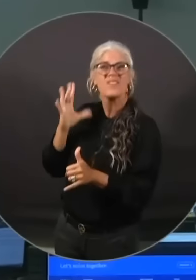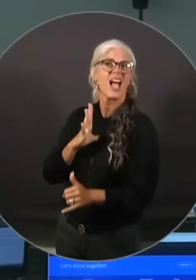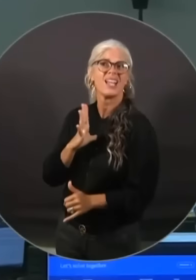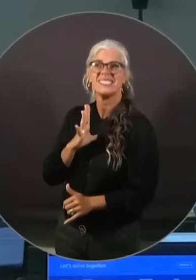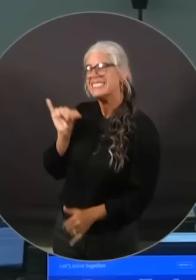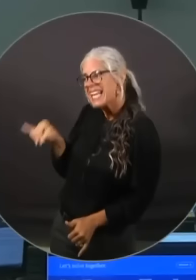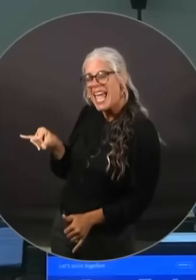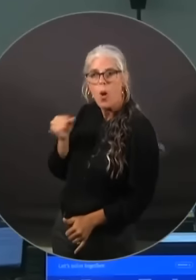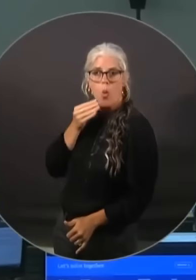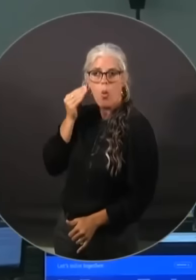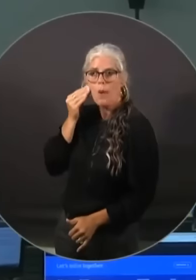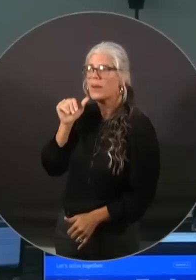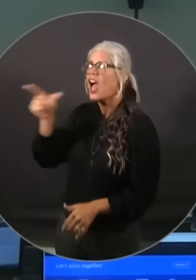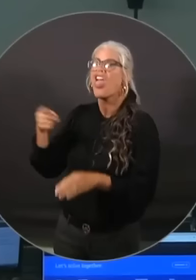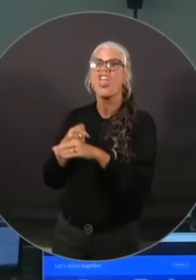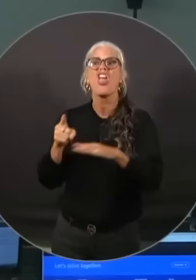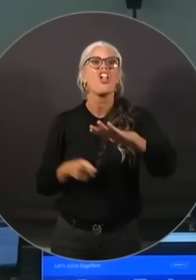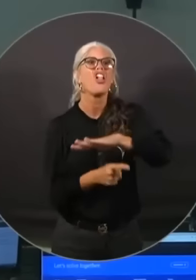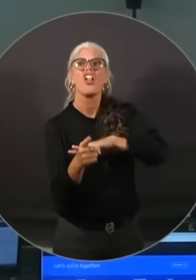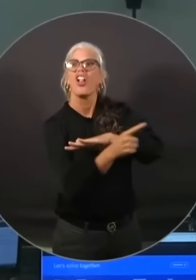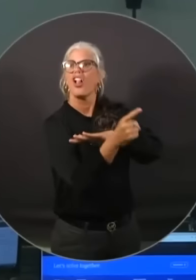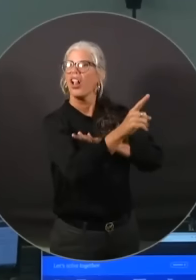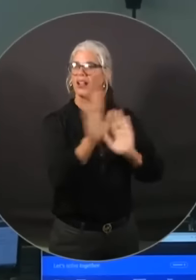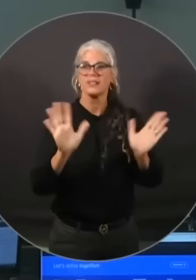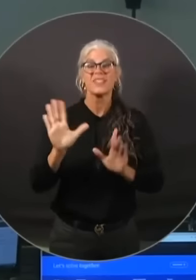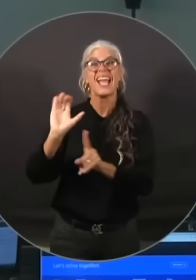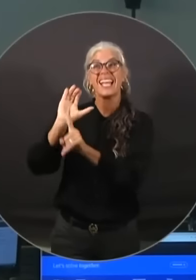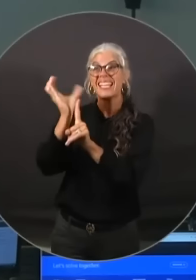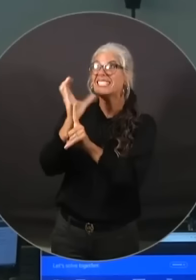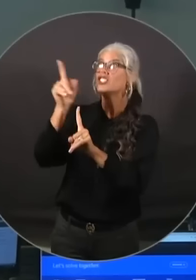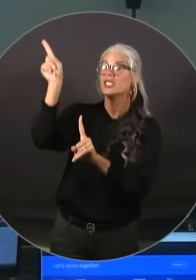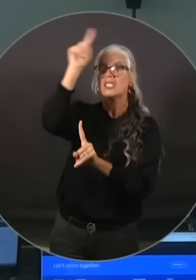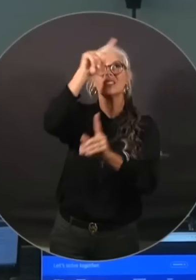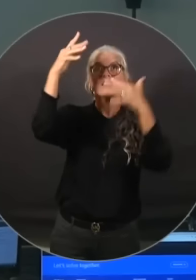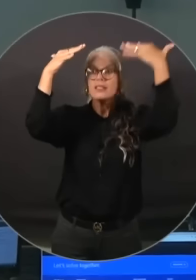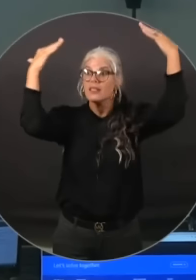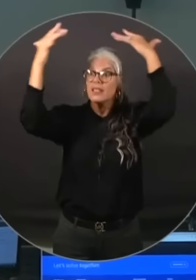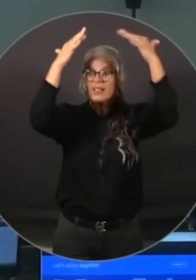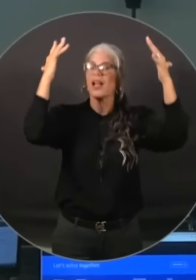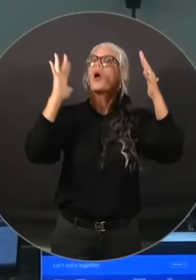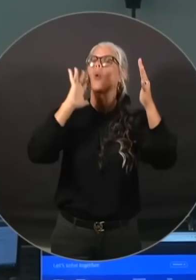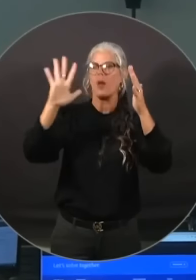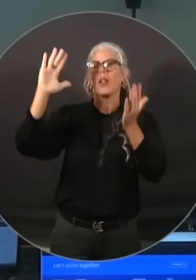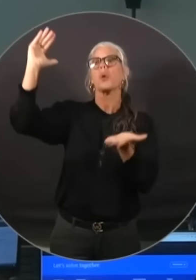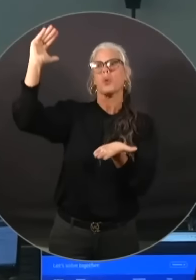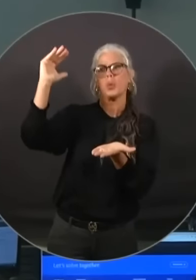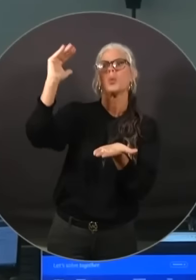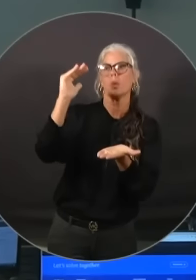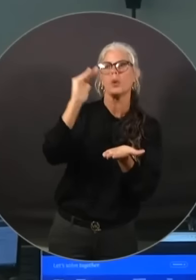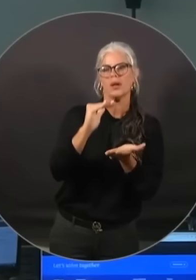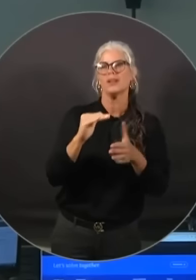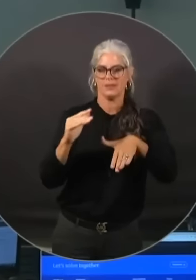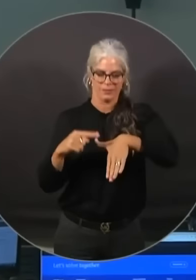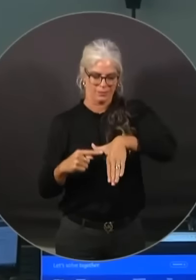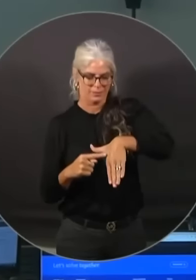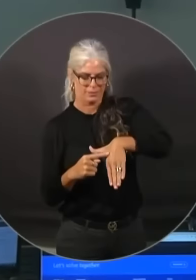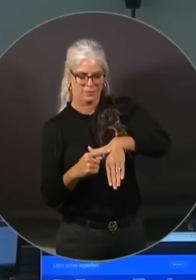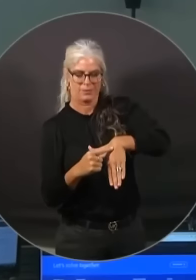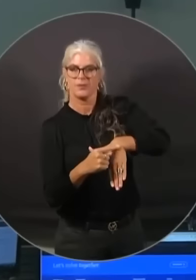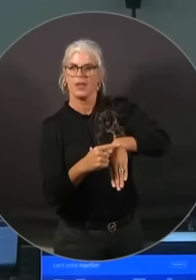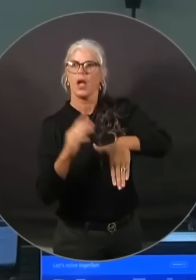you're at. Conditions are going to continue to deteriorate outside, especially in the north central Florida and northeast Florida. It is